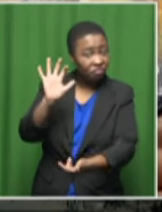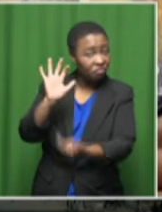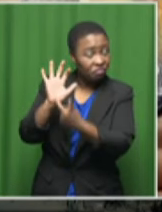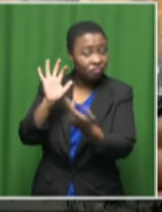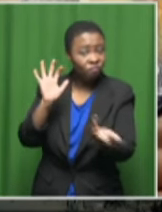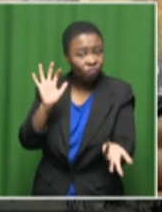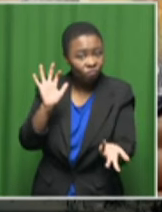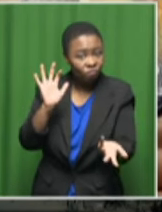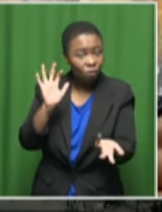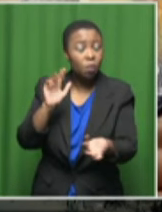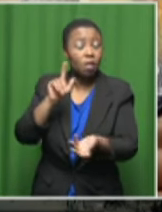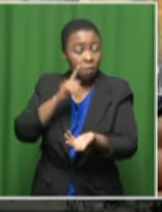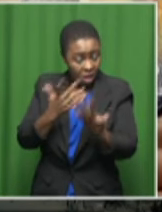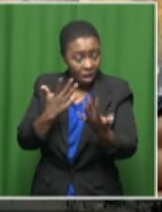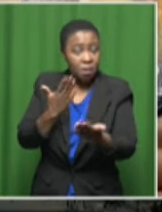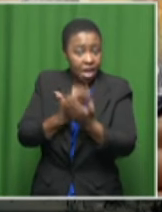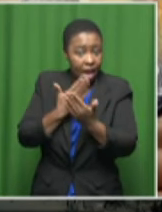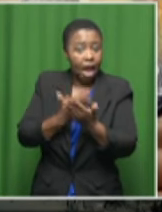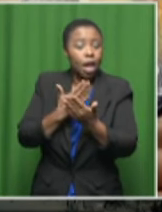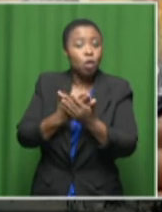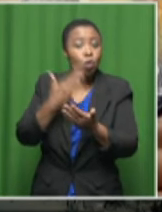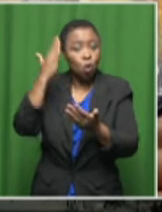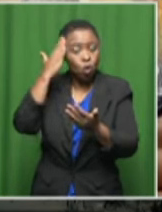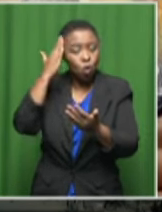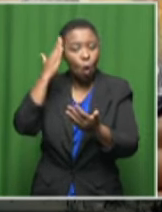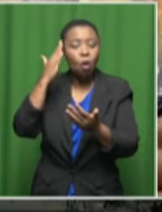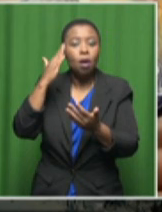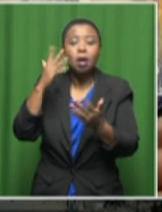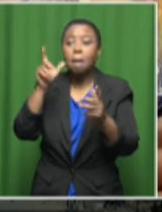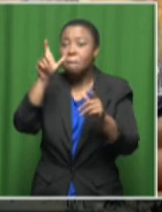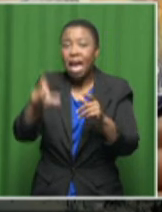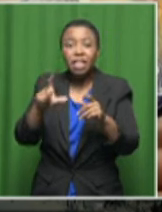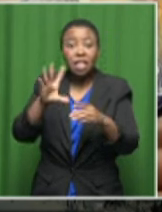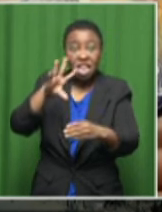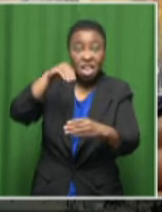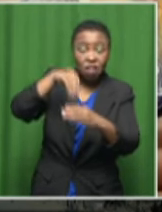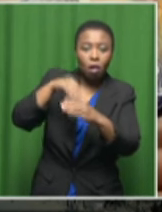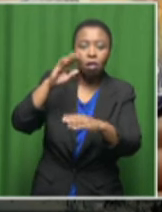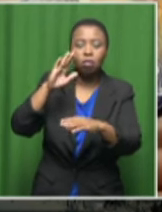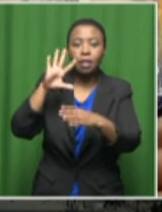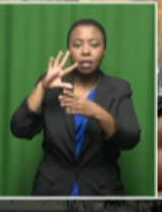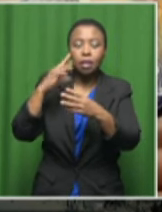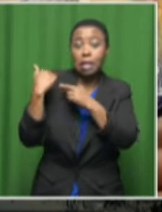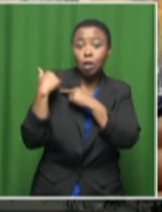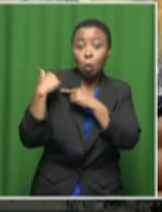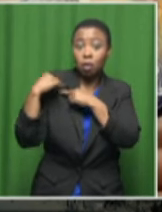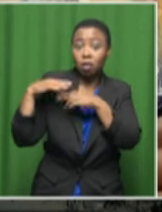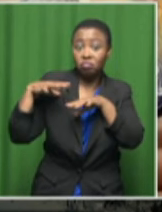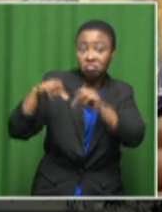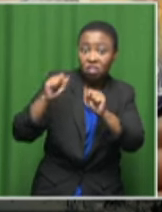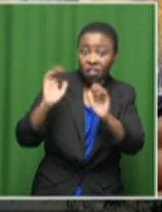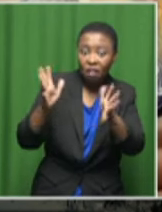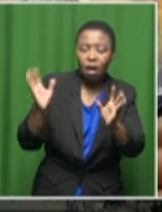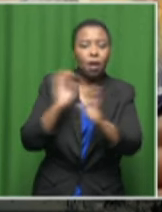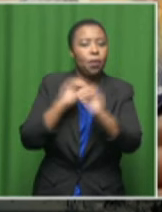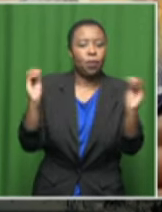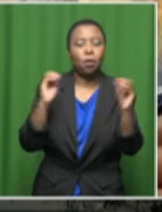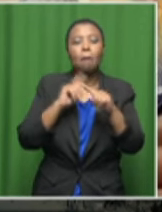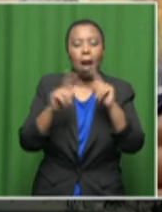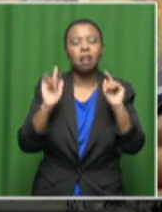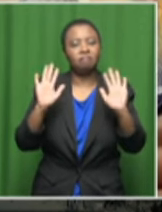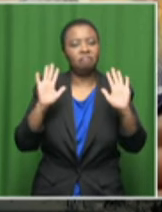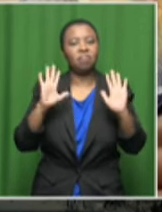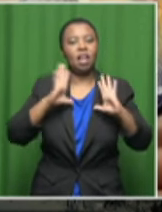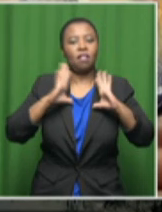perhaps get to a point where nobody ultimately is being held accountable. But Advocate Nsebeza, we're going to leave it there for now.